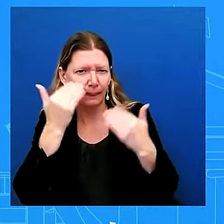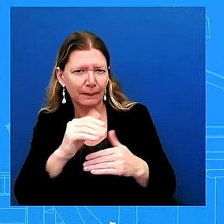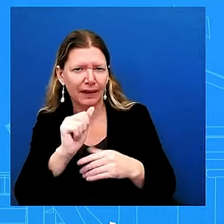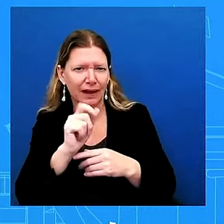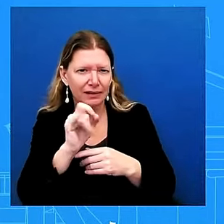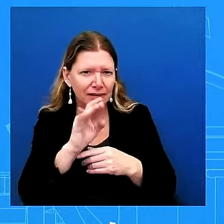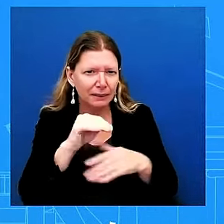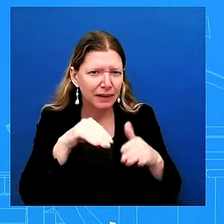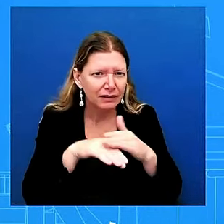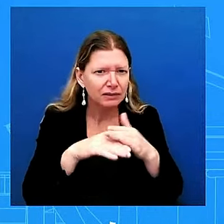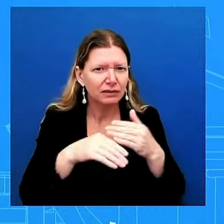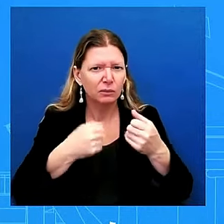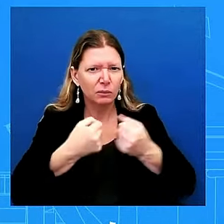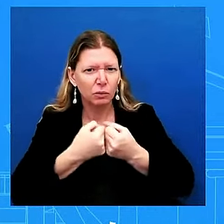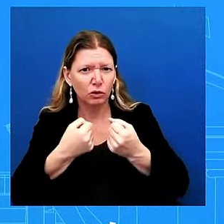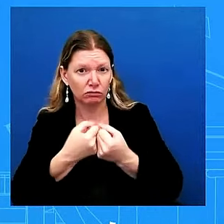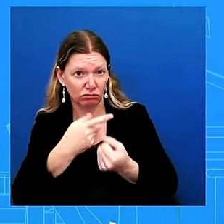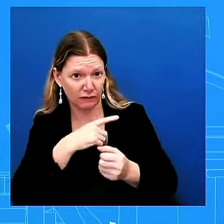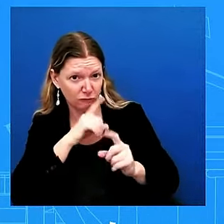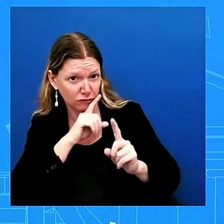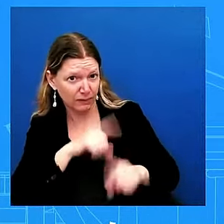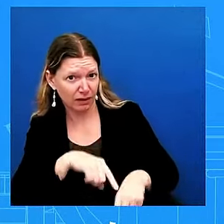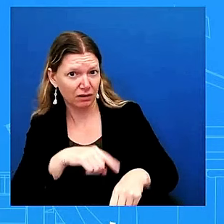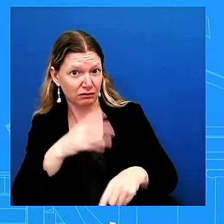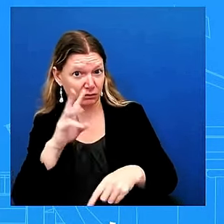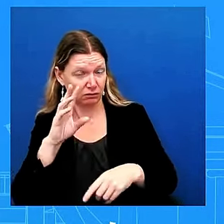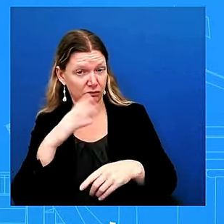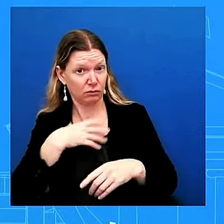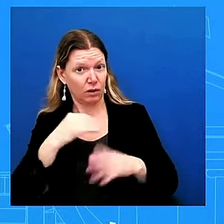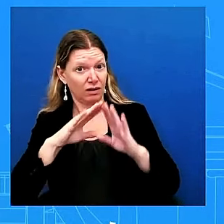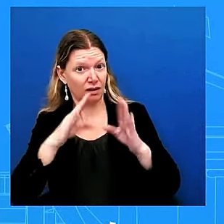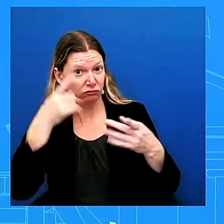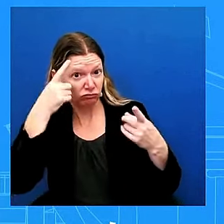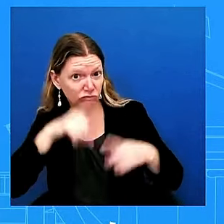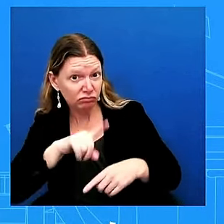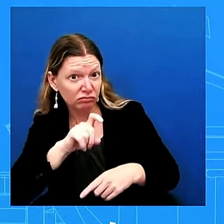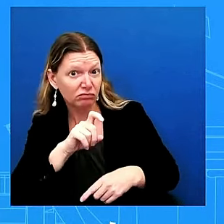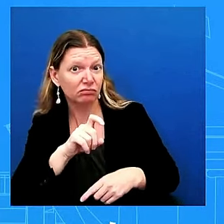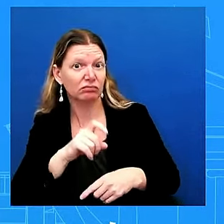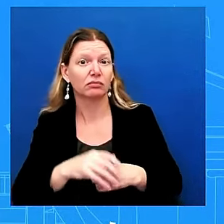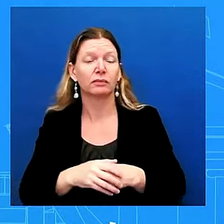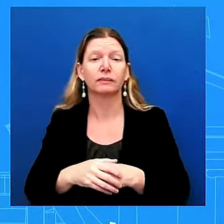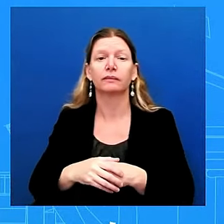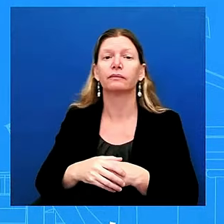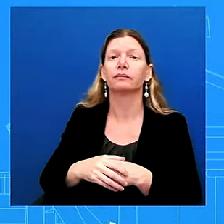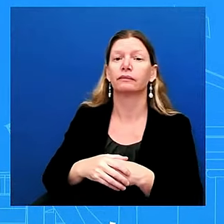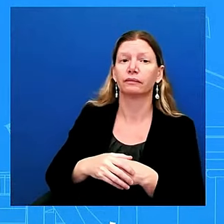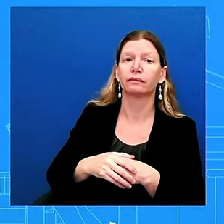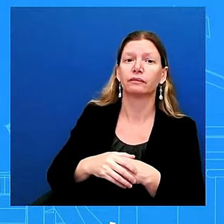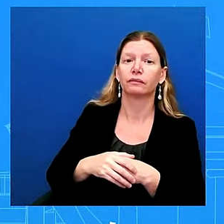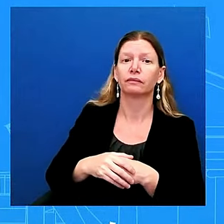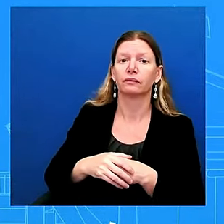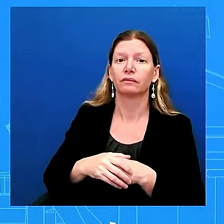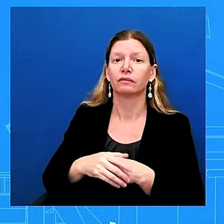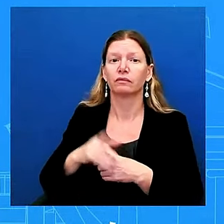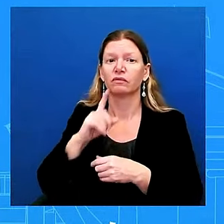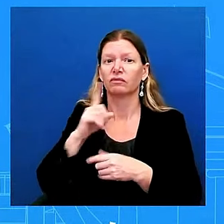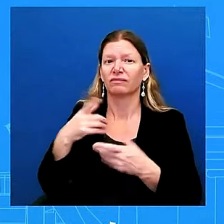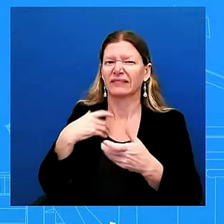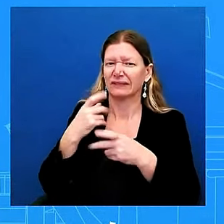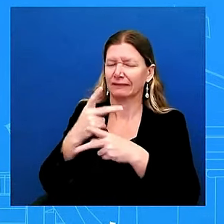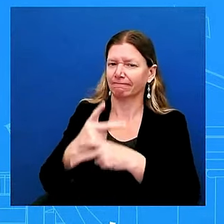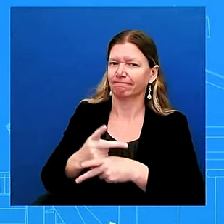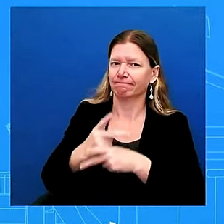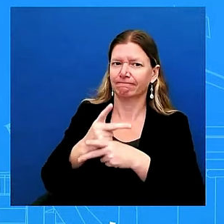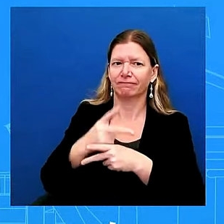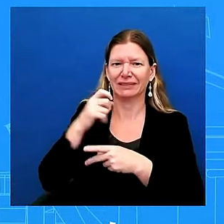look when we when it comes to i gotta be careful campaign policy announced so gonna certainly let uh the